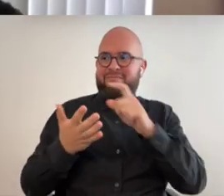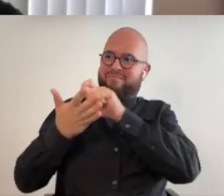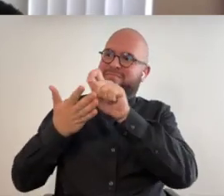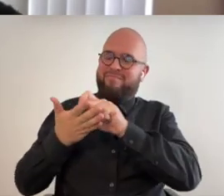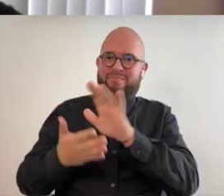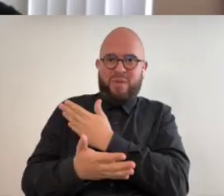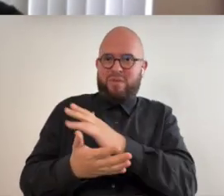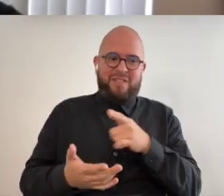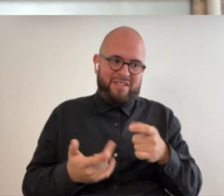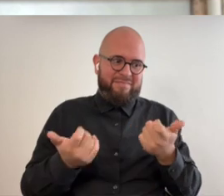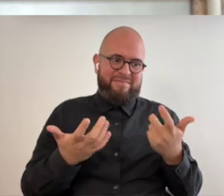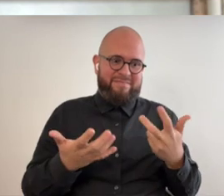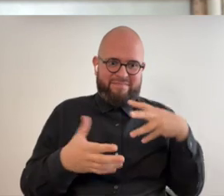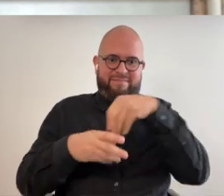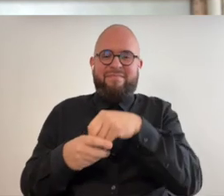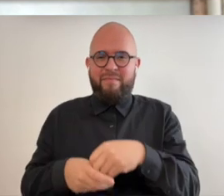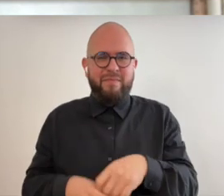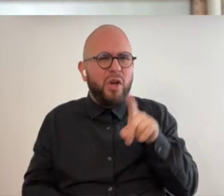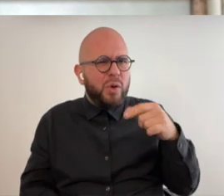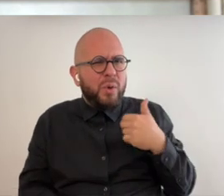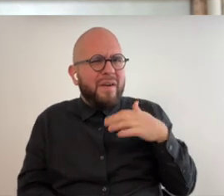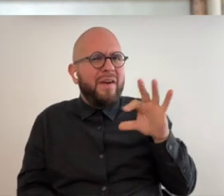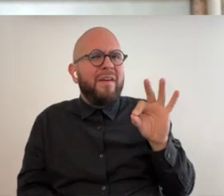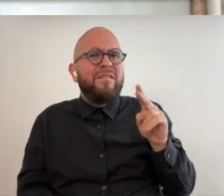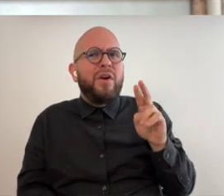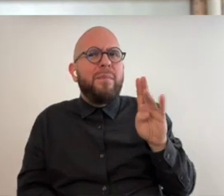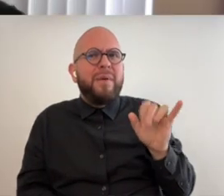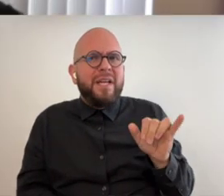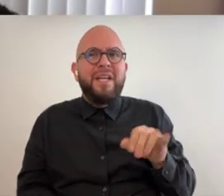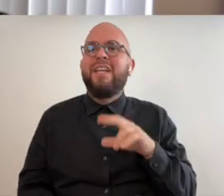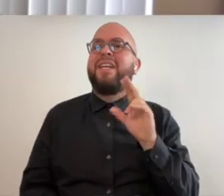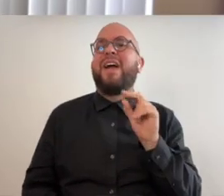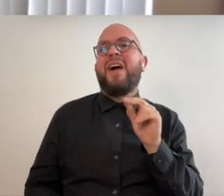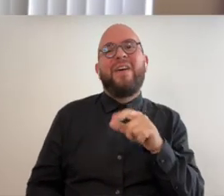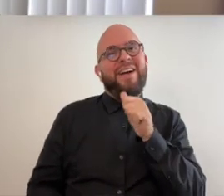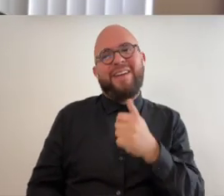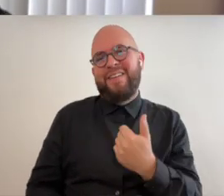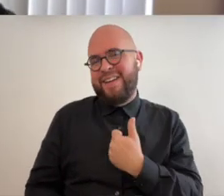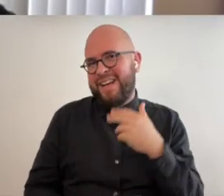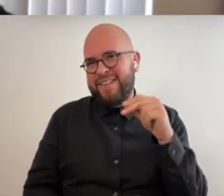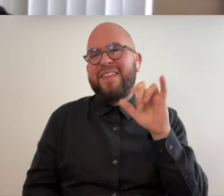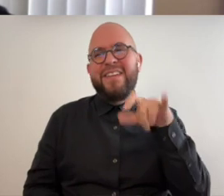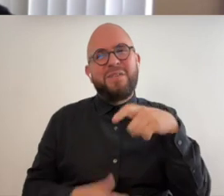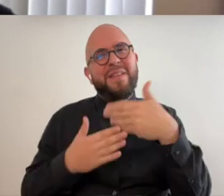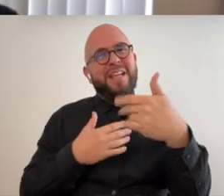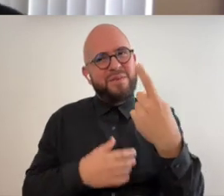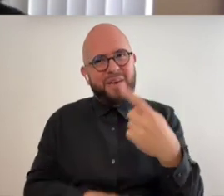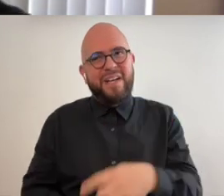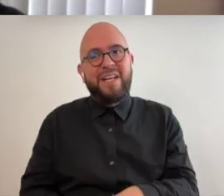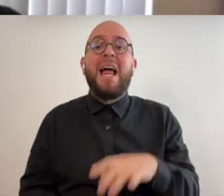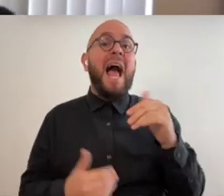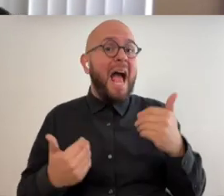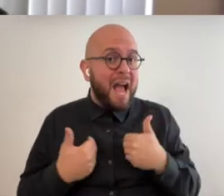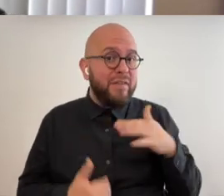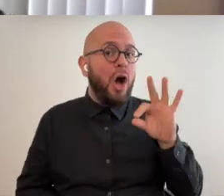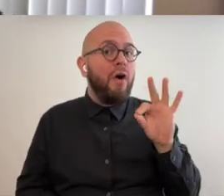another do you have a furby up there i don't have that should be the next one that would well i have a